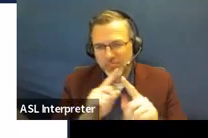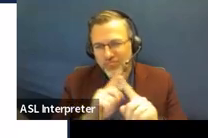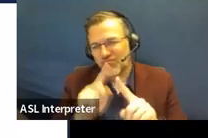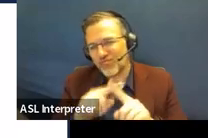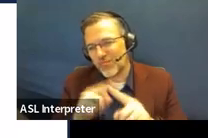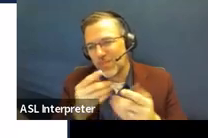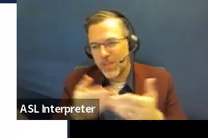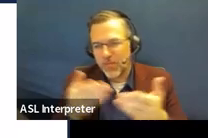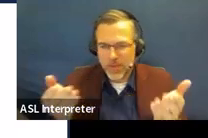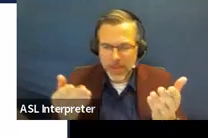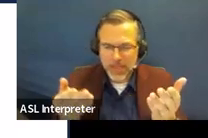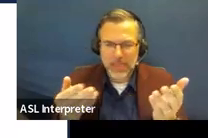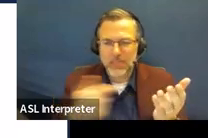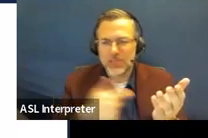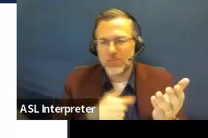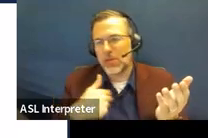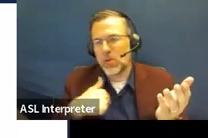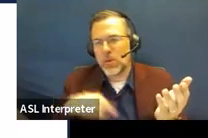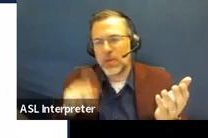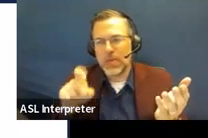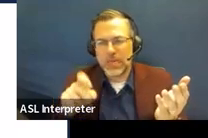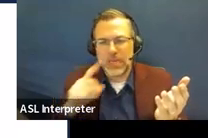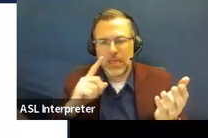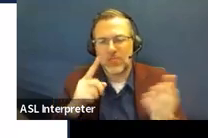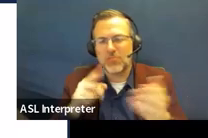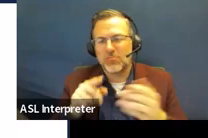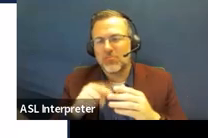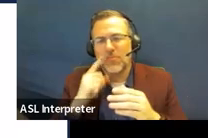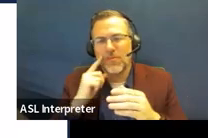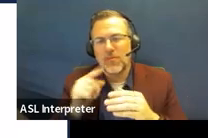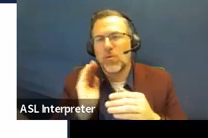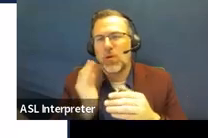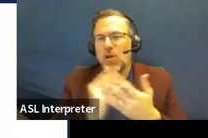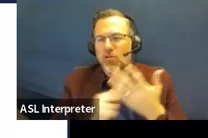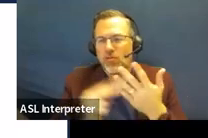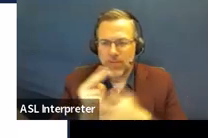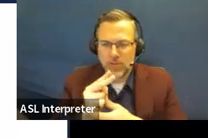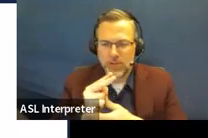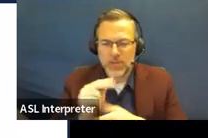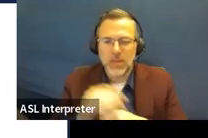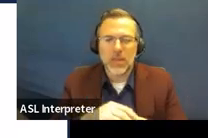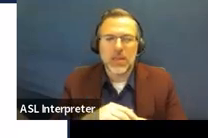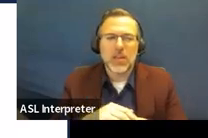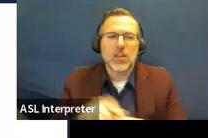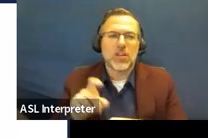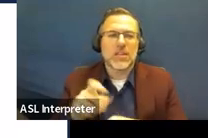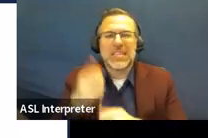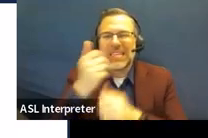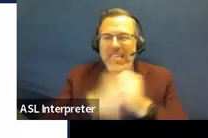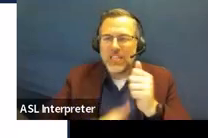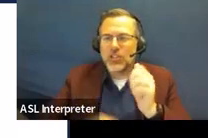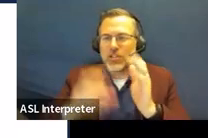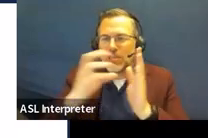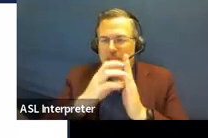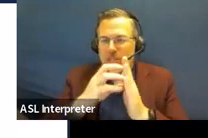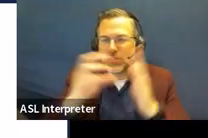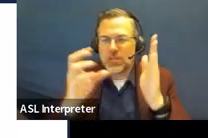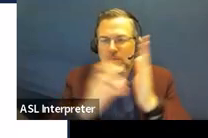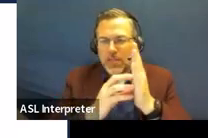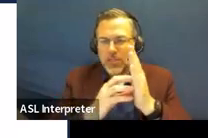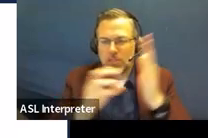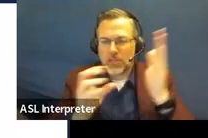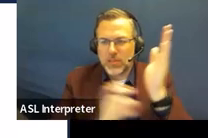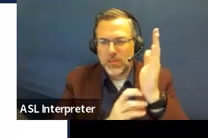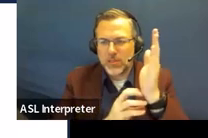compliance during our reviews. And it breaks it down by section of the IEP, why we're looking